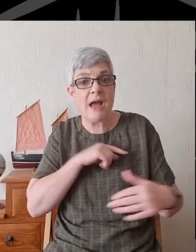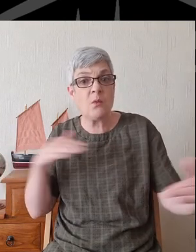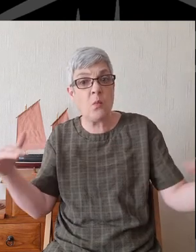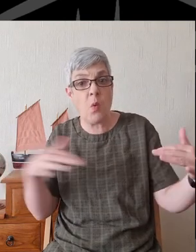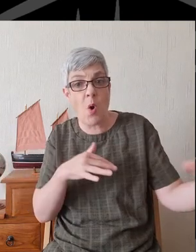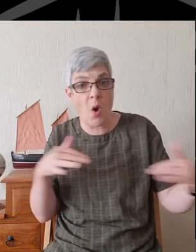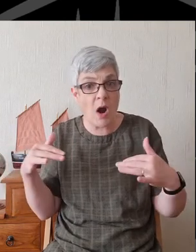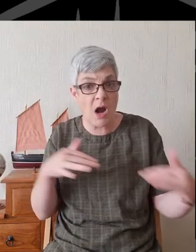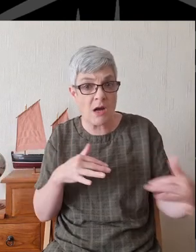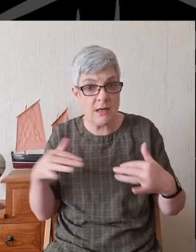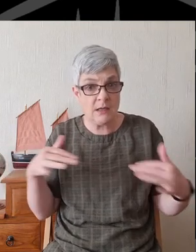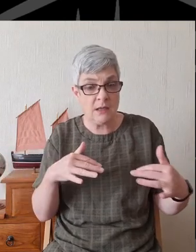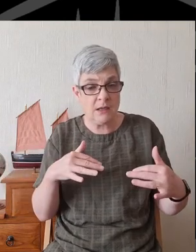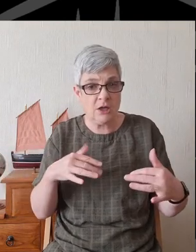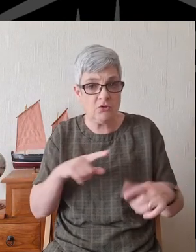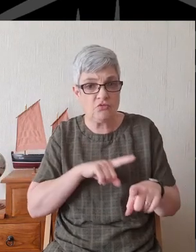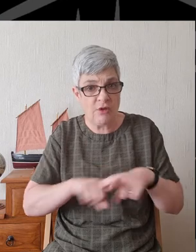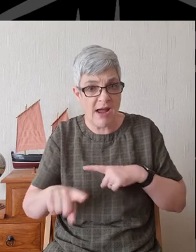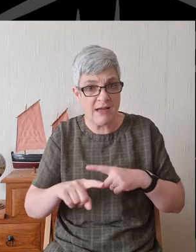shattered lives